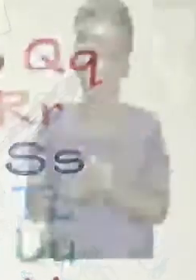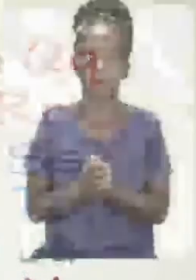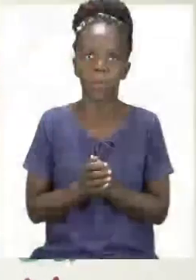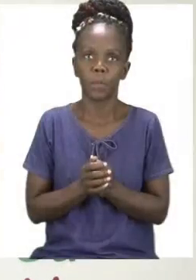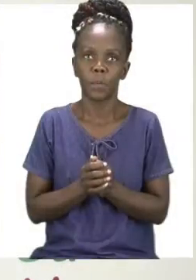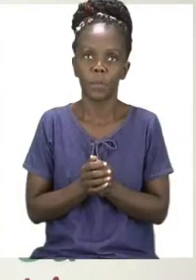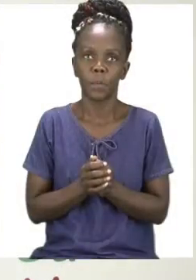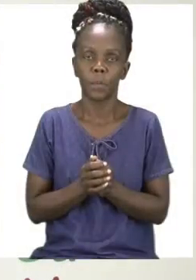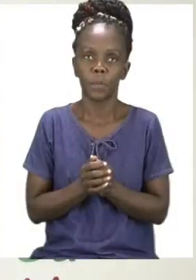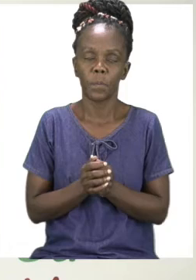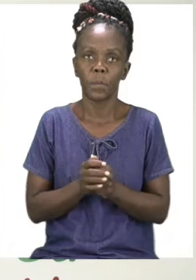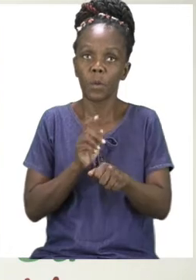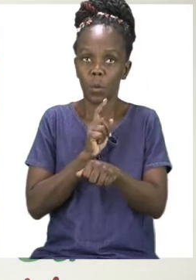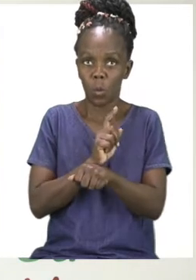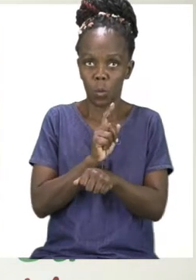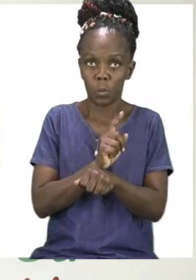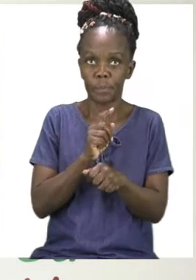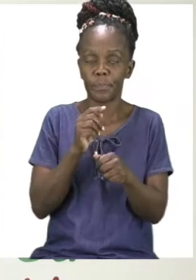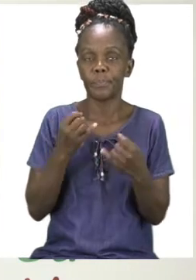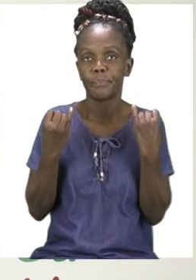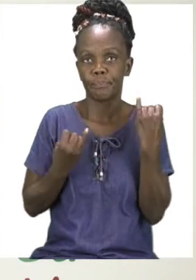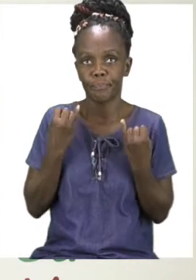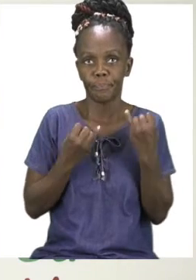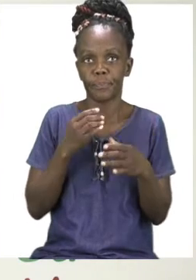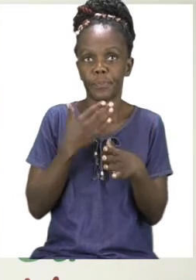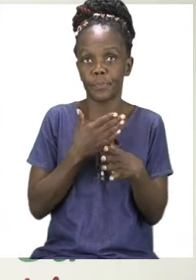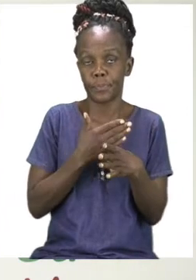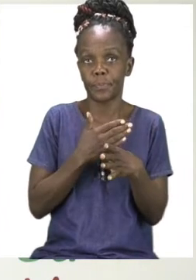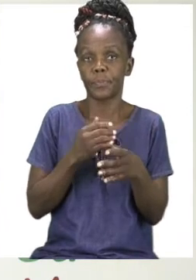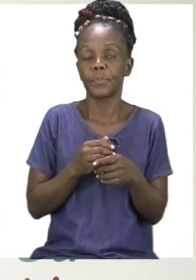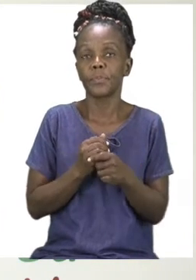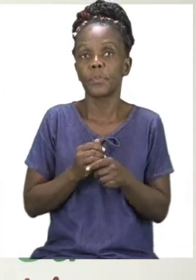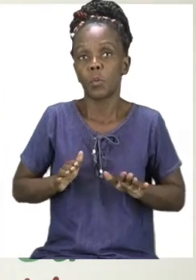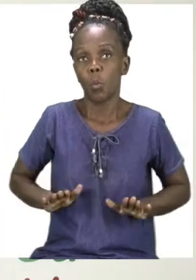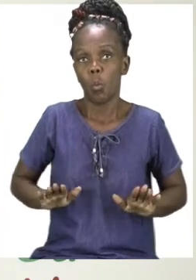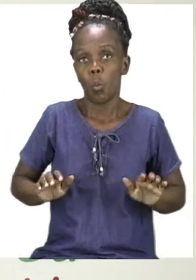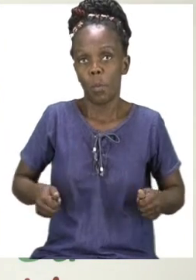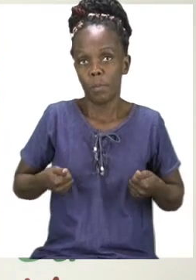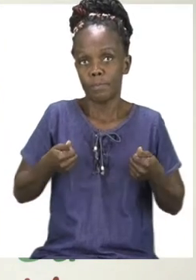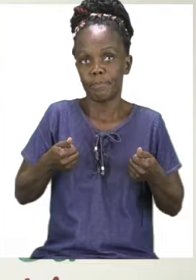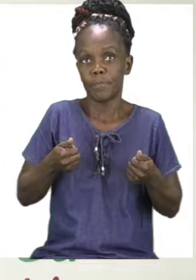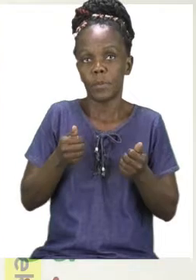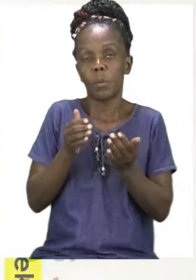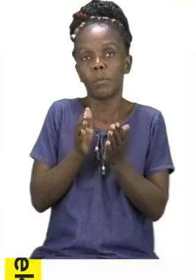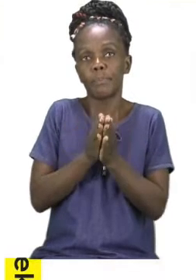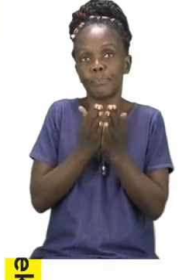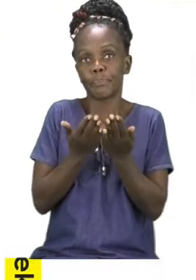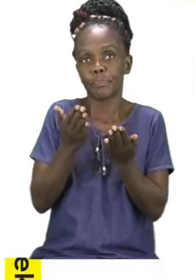For our first fun activity today, boys and girls, let's turn to page 21.